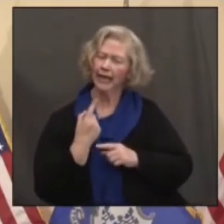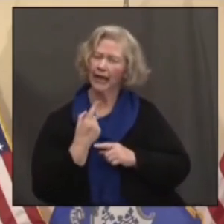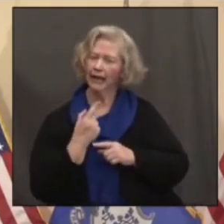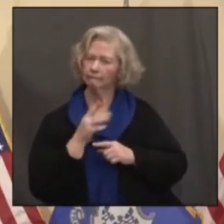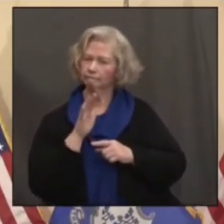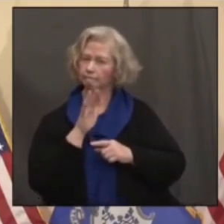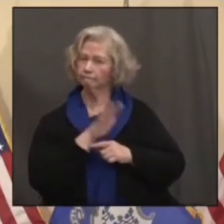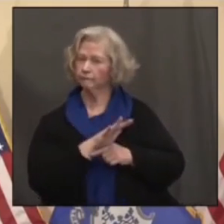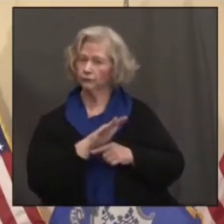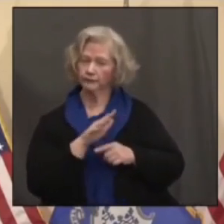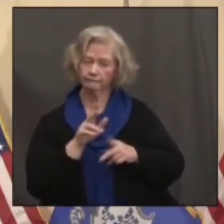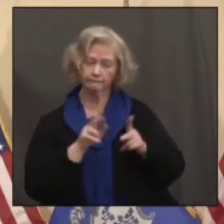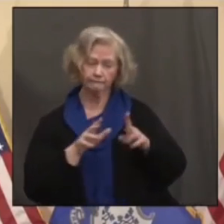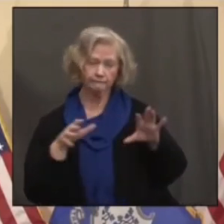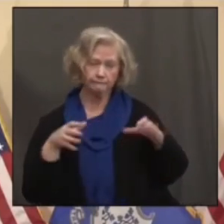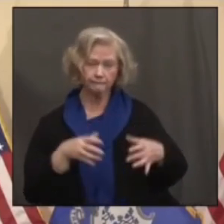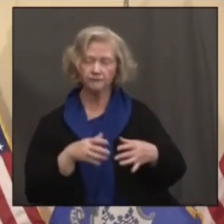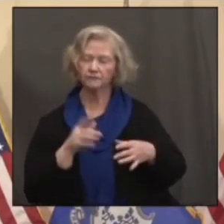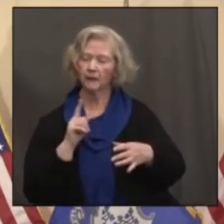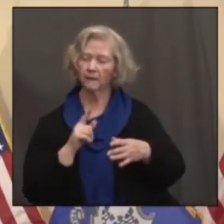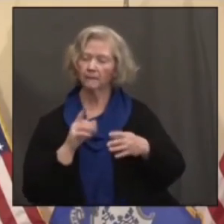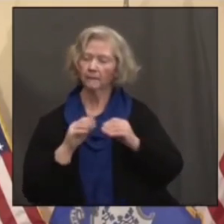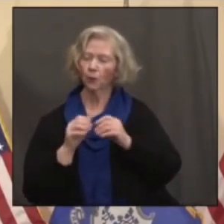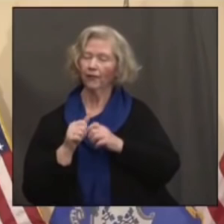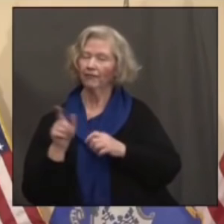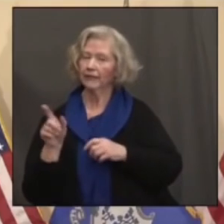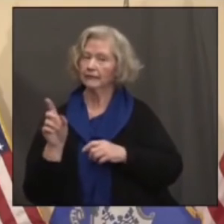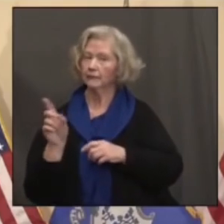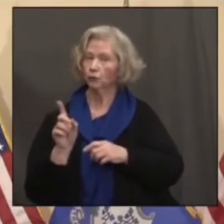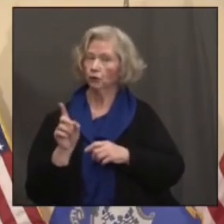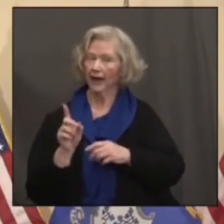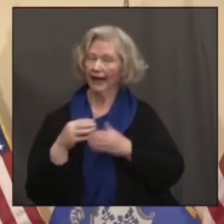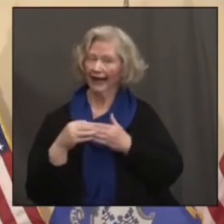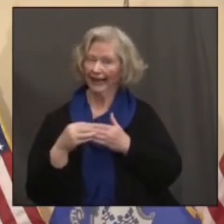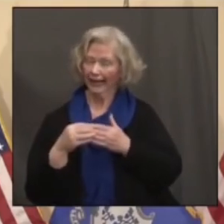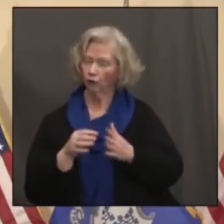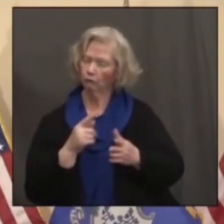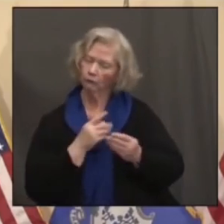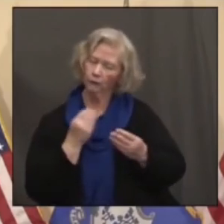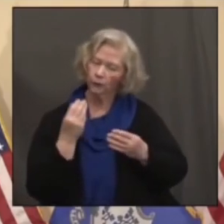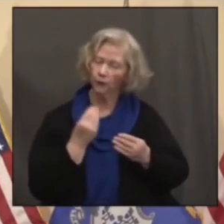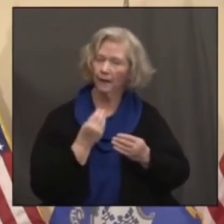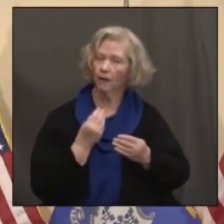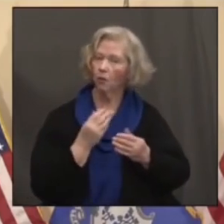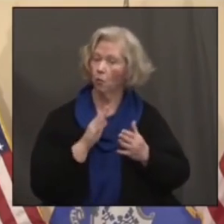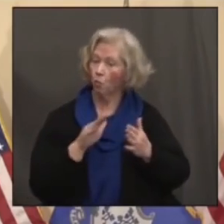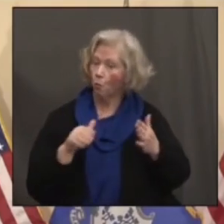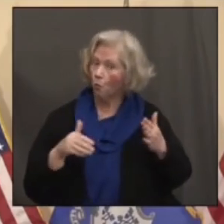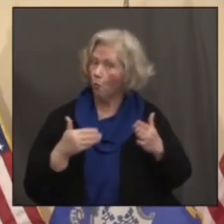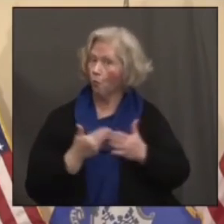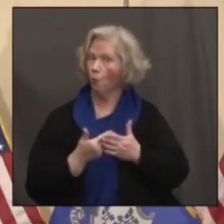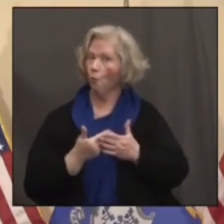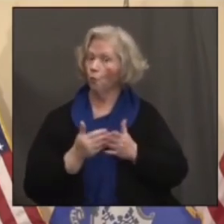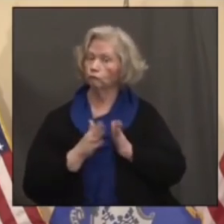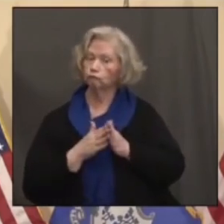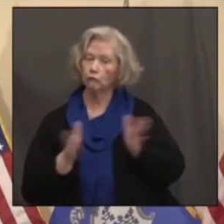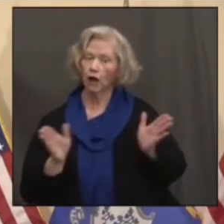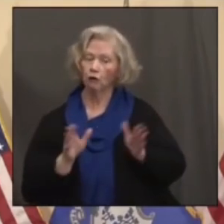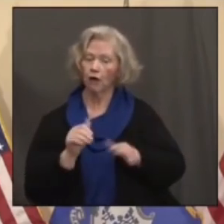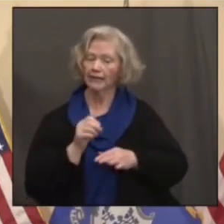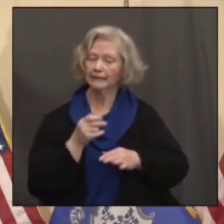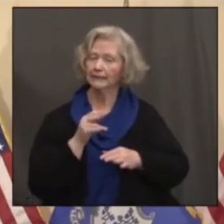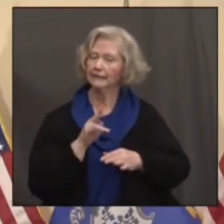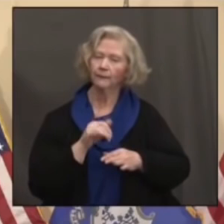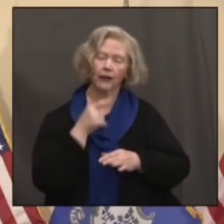administration's meeting today with the Democratic leaders that you're considering possibly having the entire General Assembly, not just that